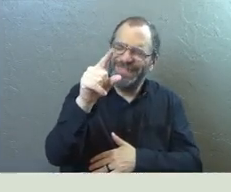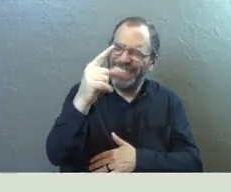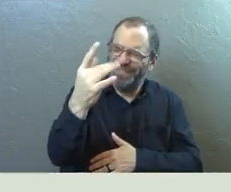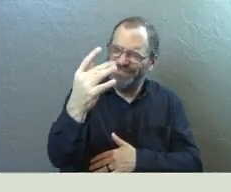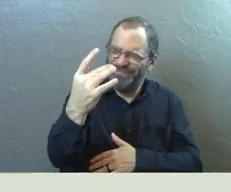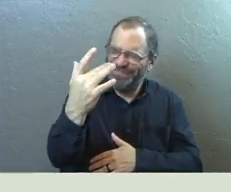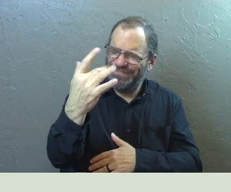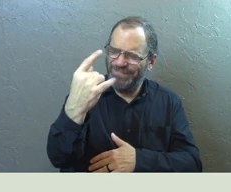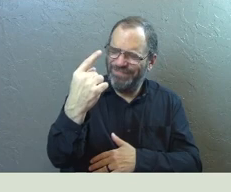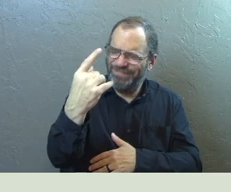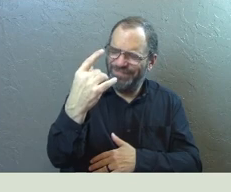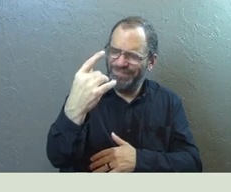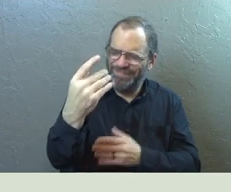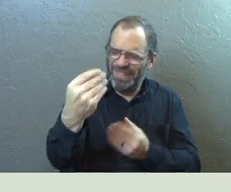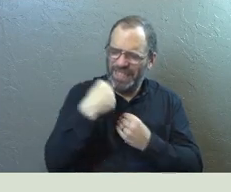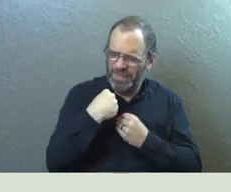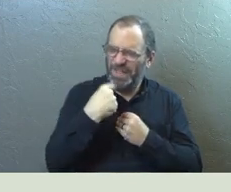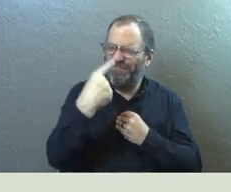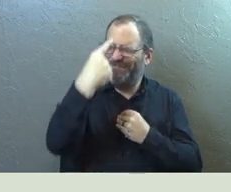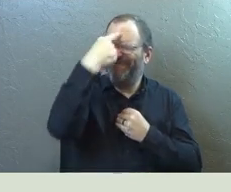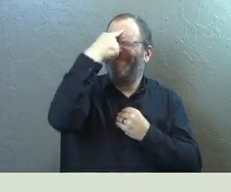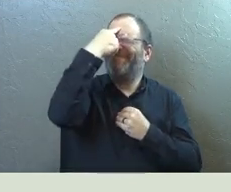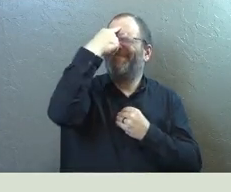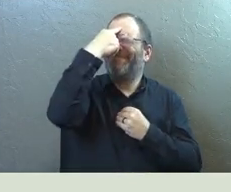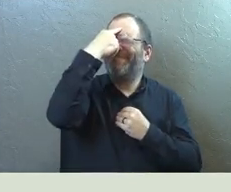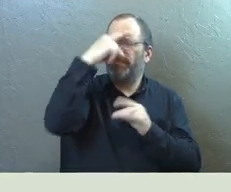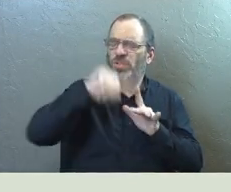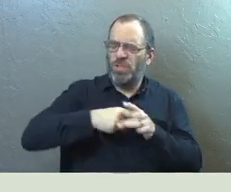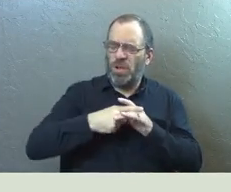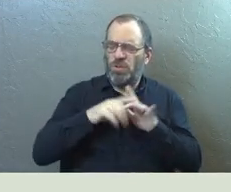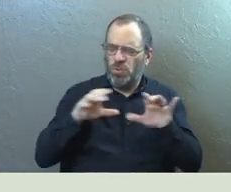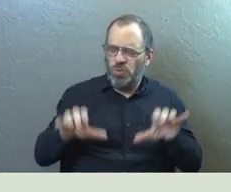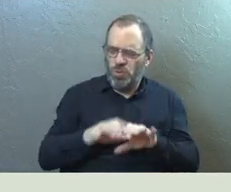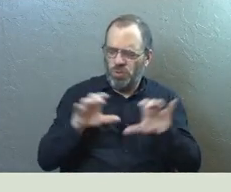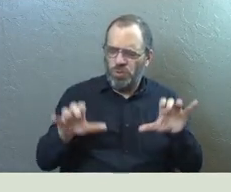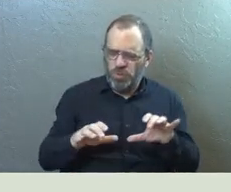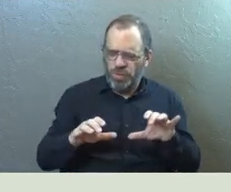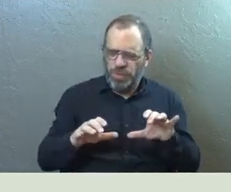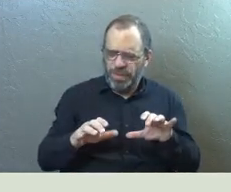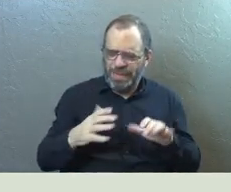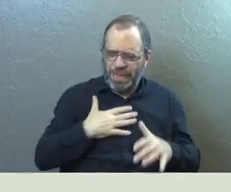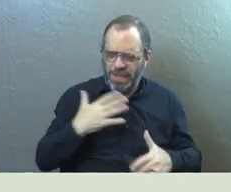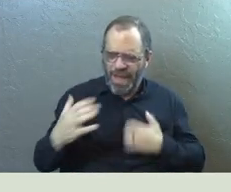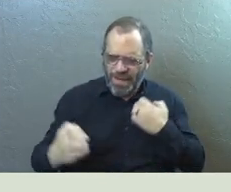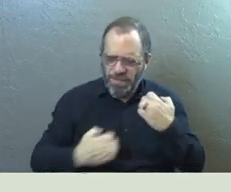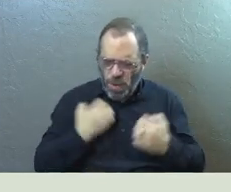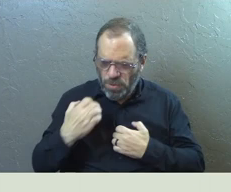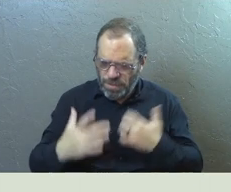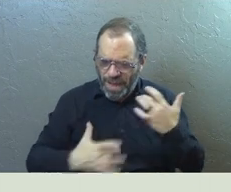minds right now just some things that we need to start doing to stir our affection for Jesus.